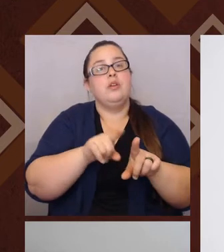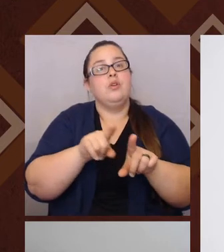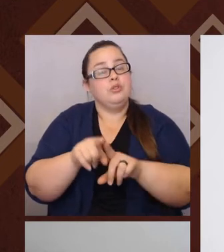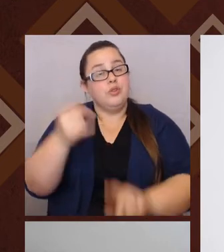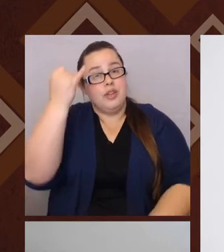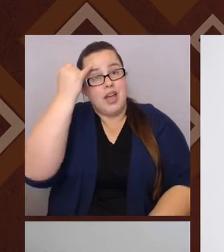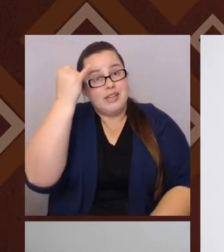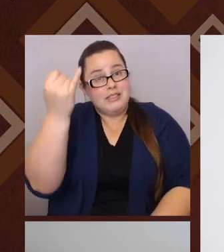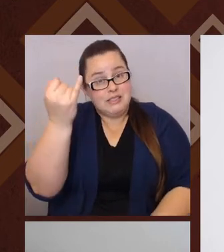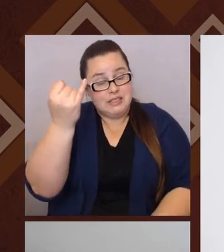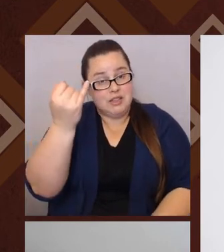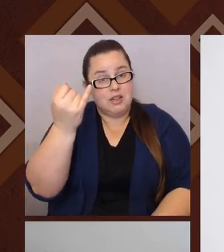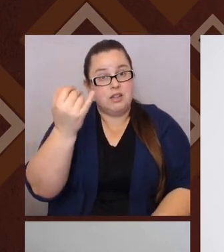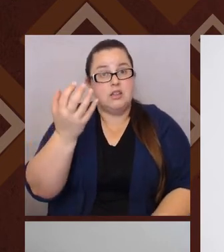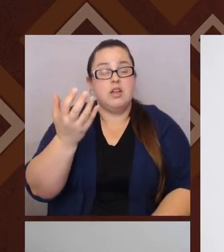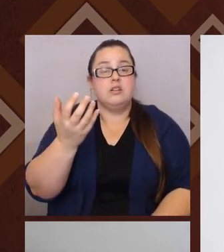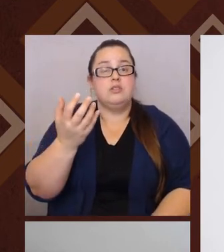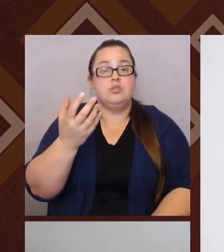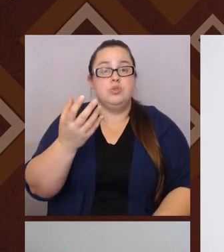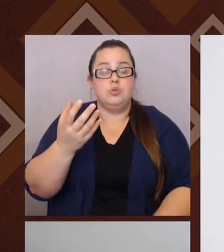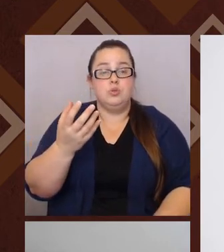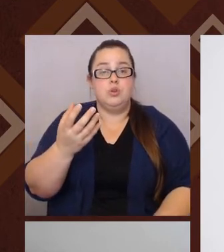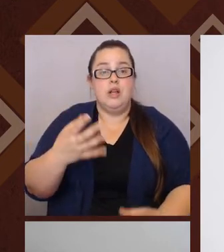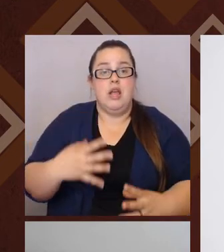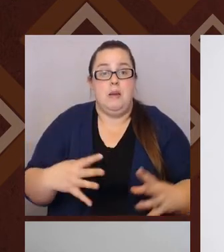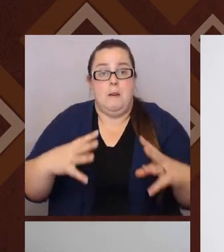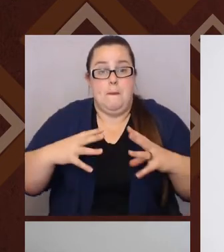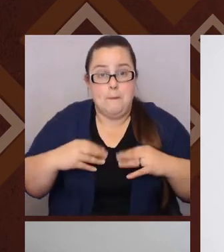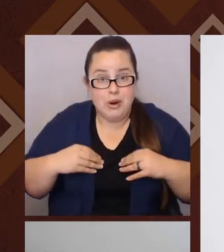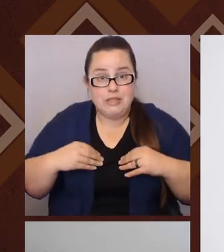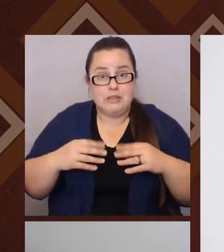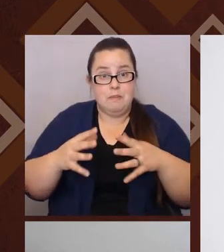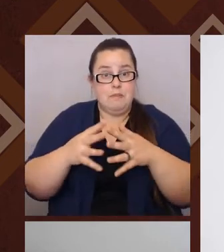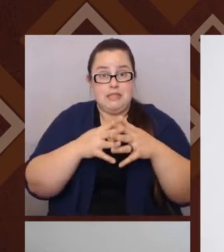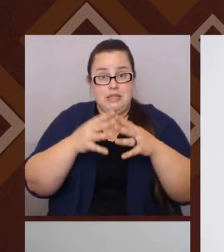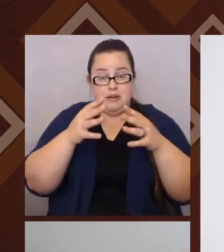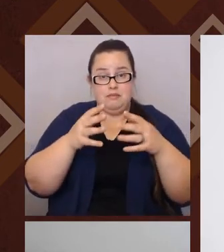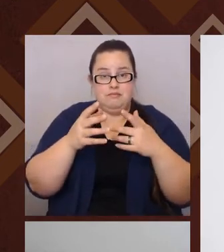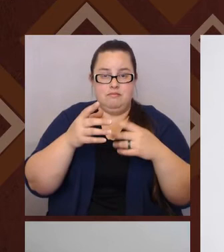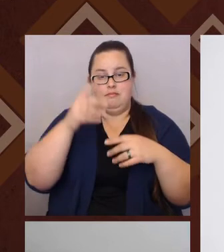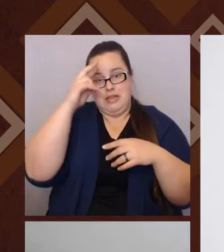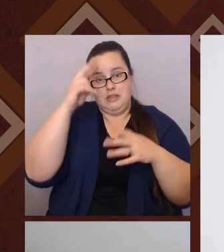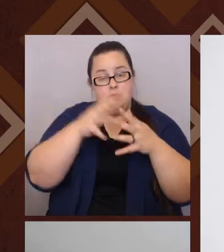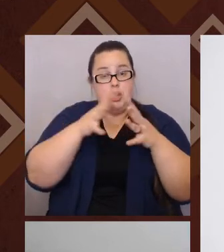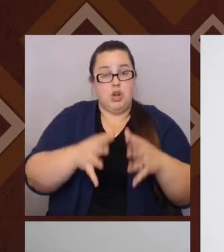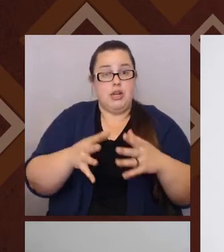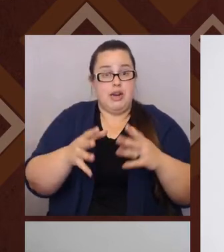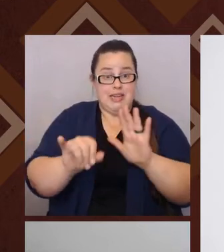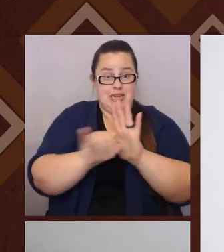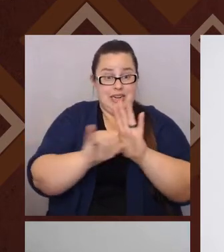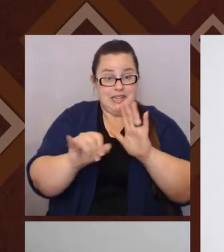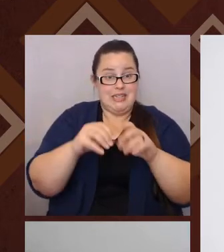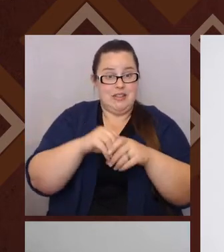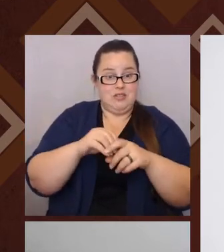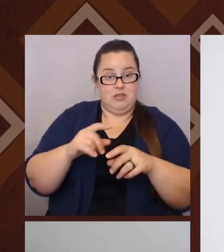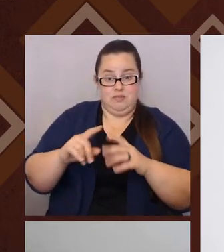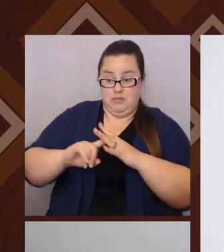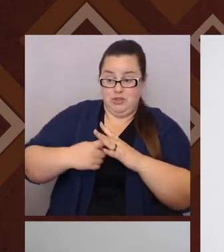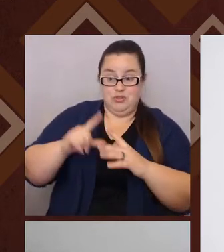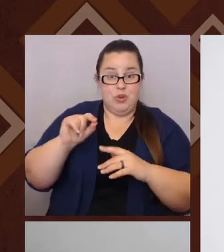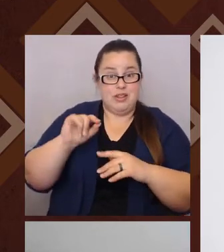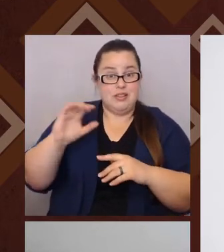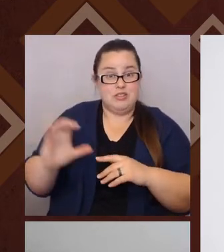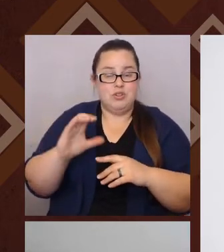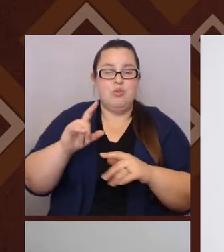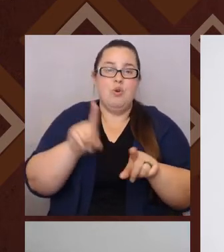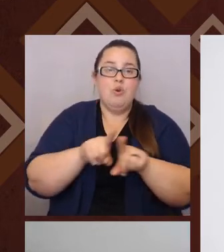of, to embrace Mexican American identity in the early 20th century was to also kind of embrace this idea of being American